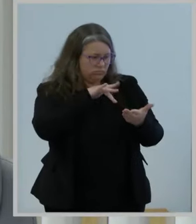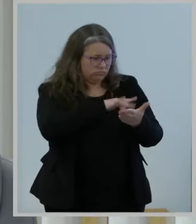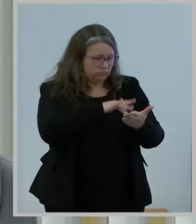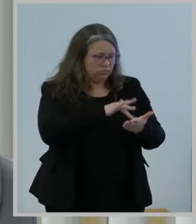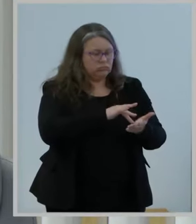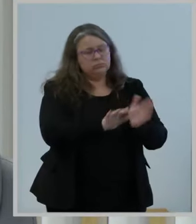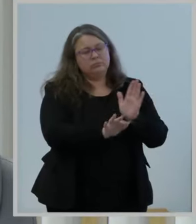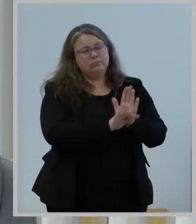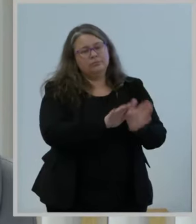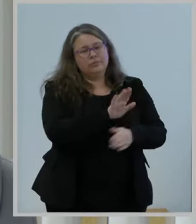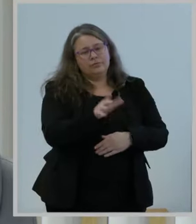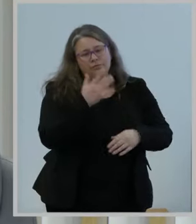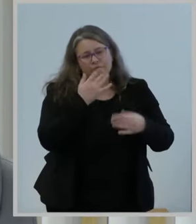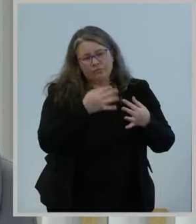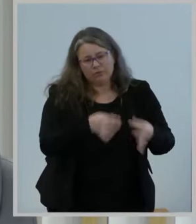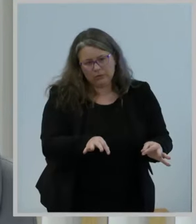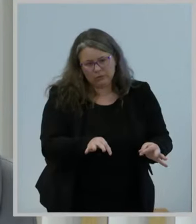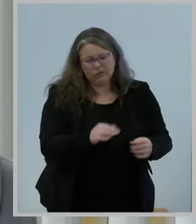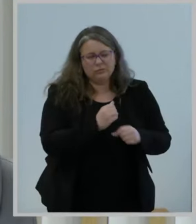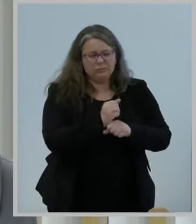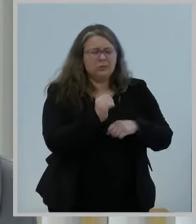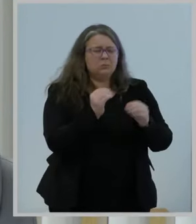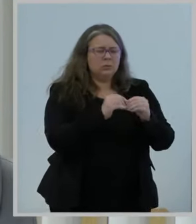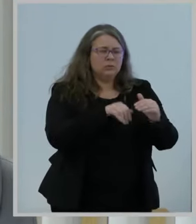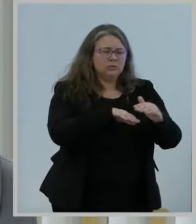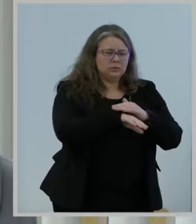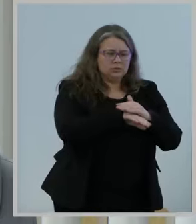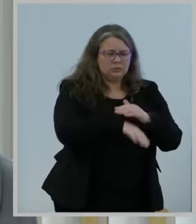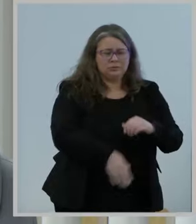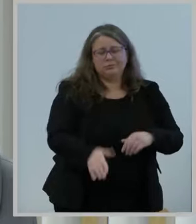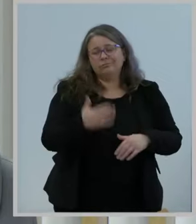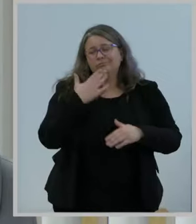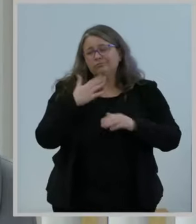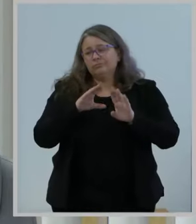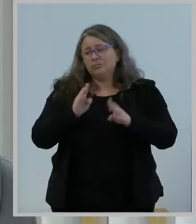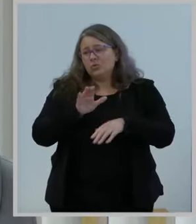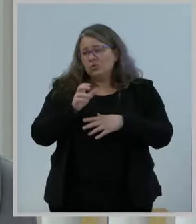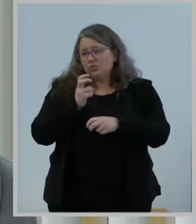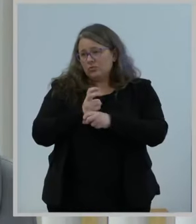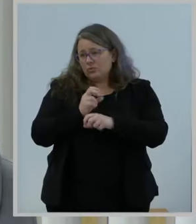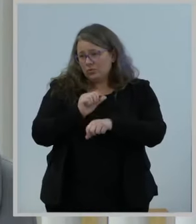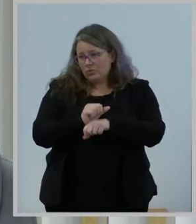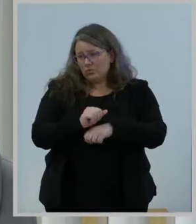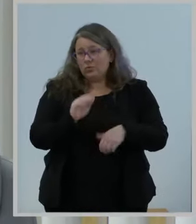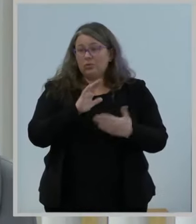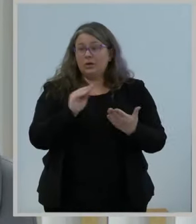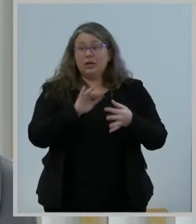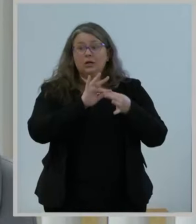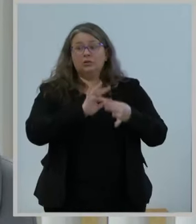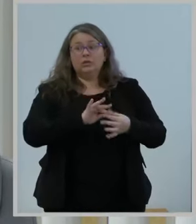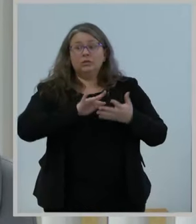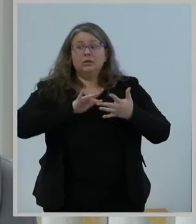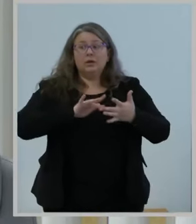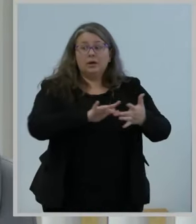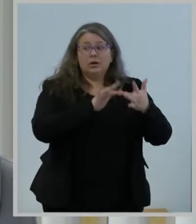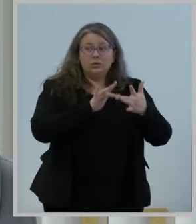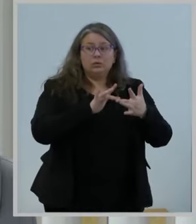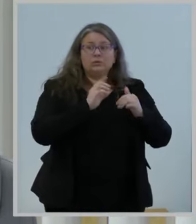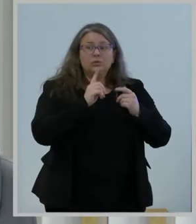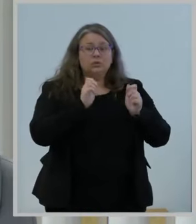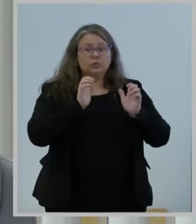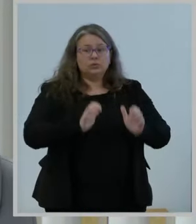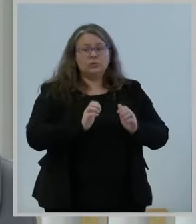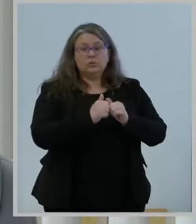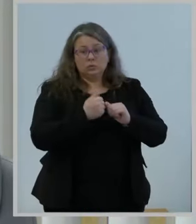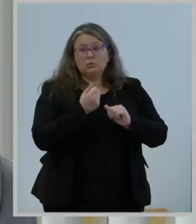I would like to thank the Bureau for their hard work on this item. And in the spirit of outreach to consumers on the importance of multilingual WIA, I